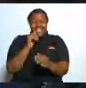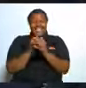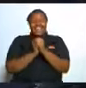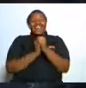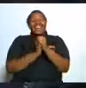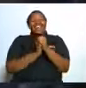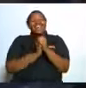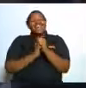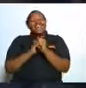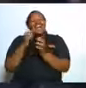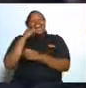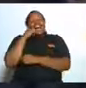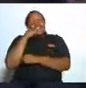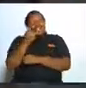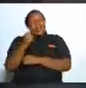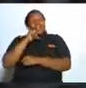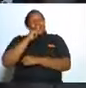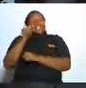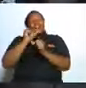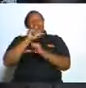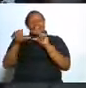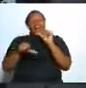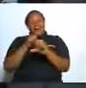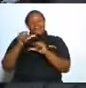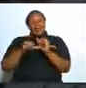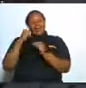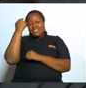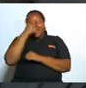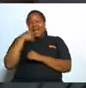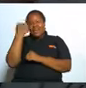so it's not the issue of outward appearance